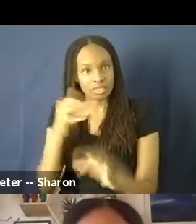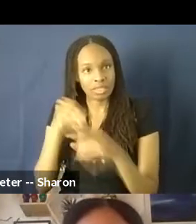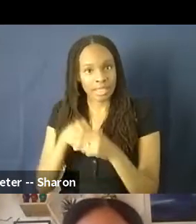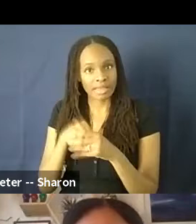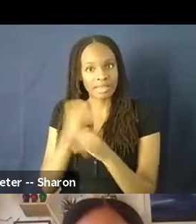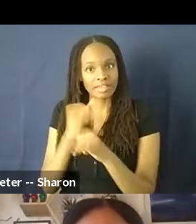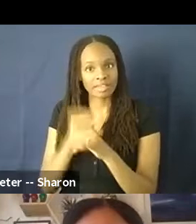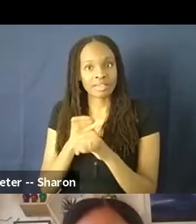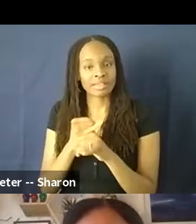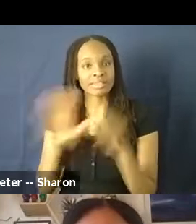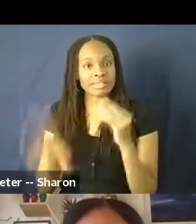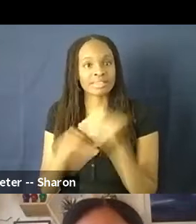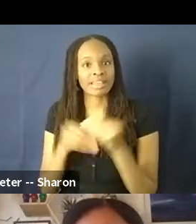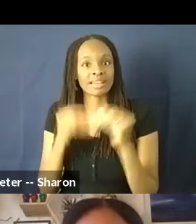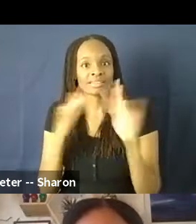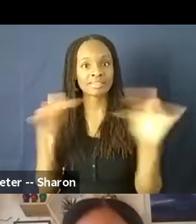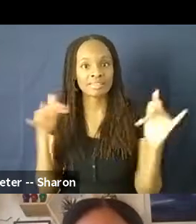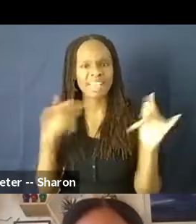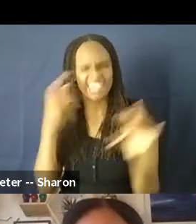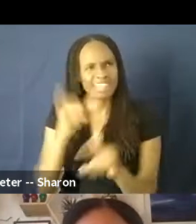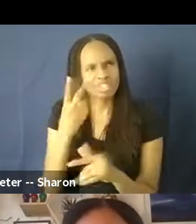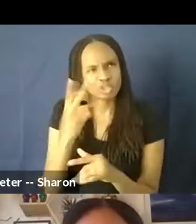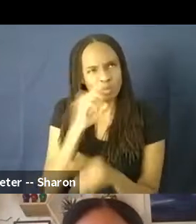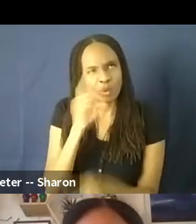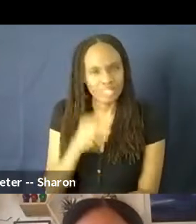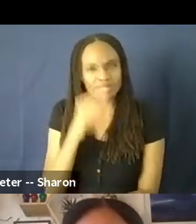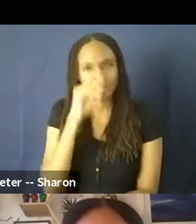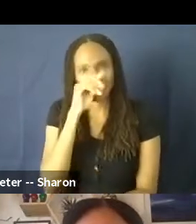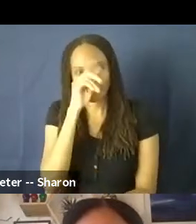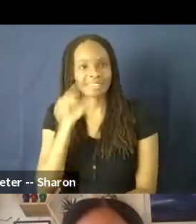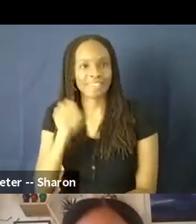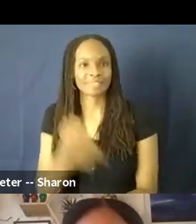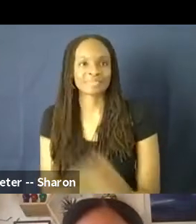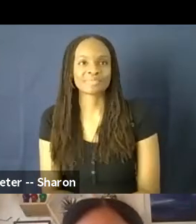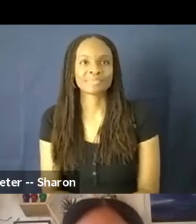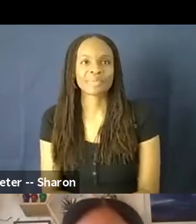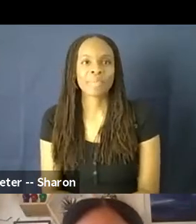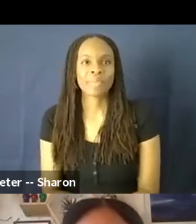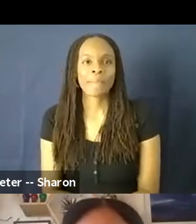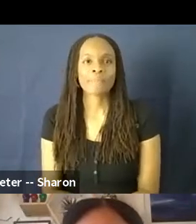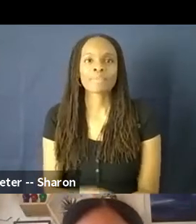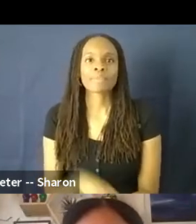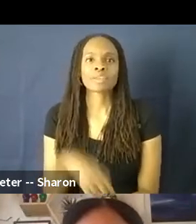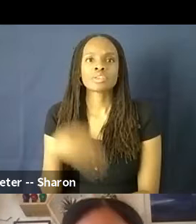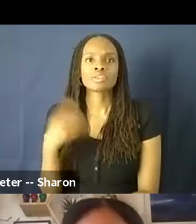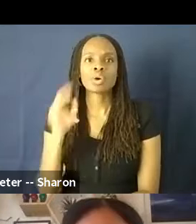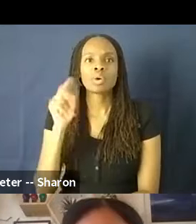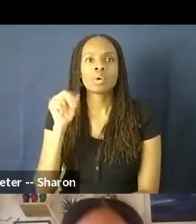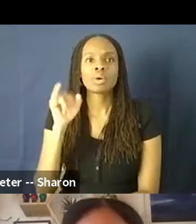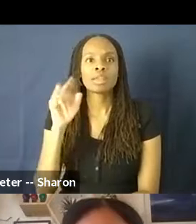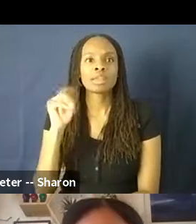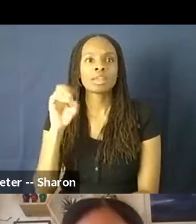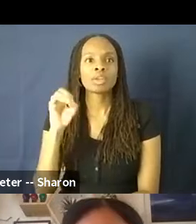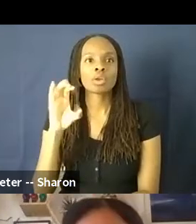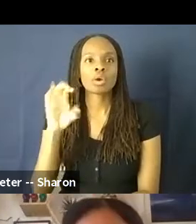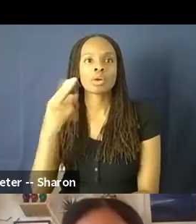diversify the media narrative? I think that's two questions. But yeah. Welcome to the floor. So Monica, why don't you, because you are a